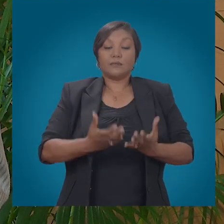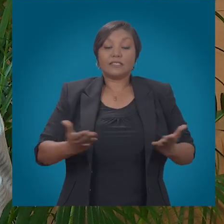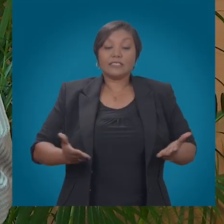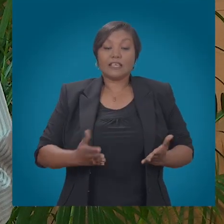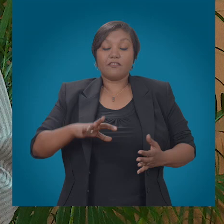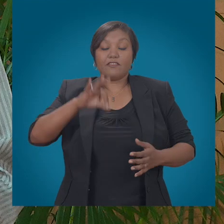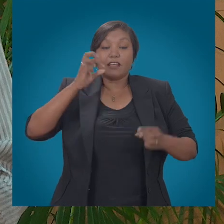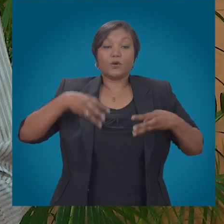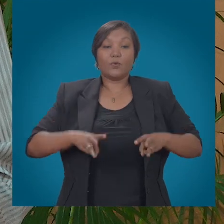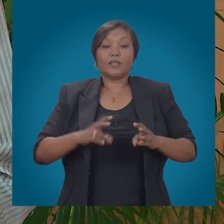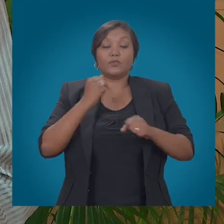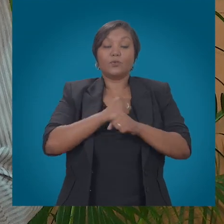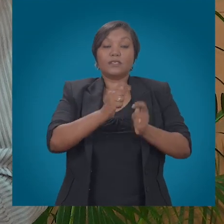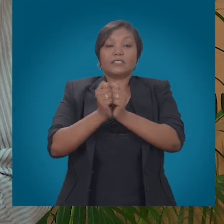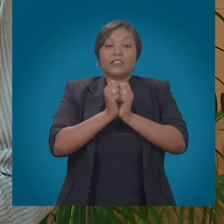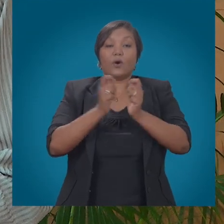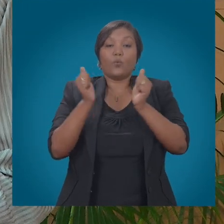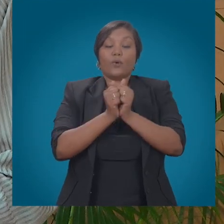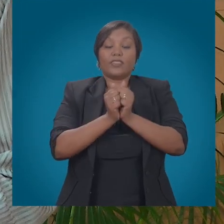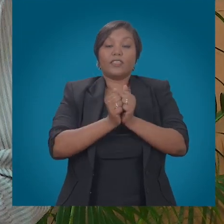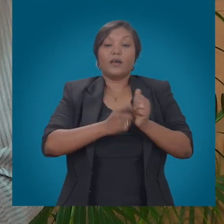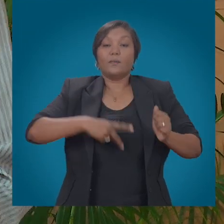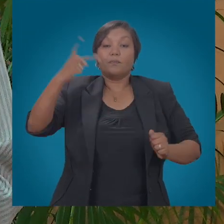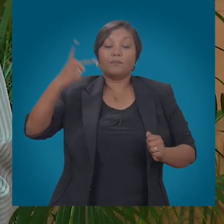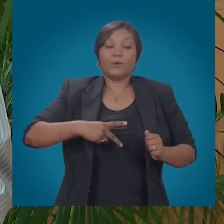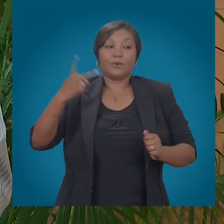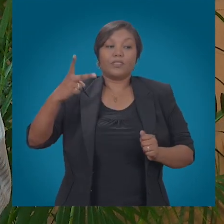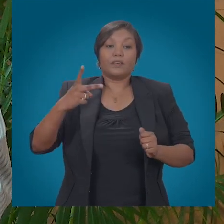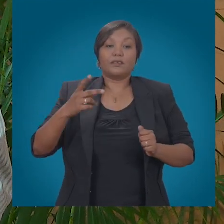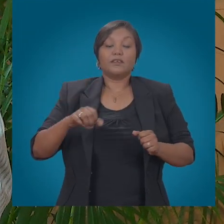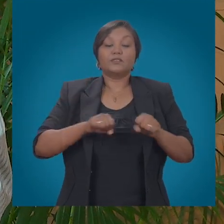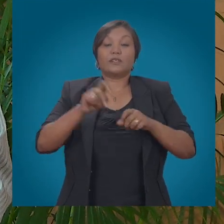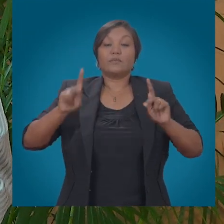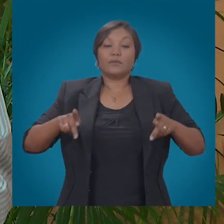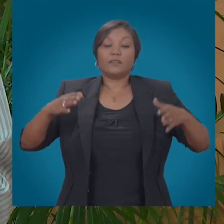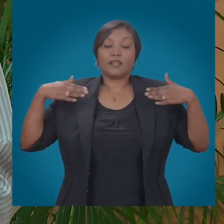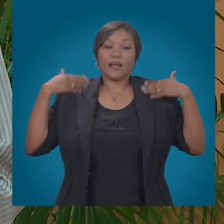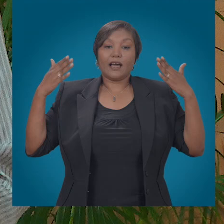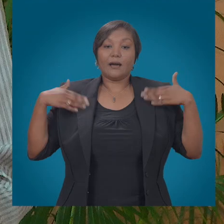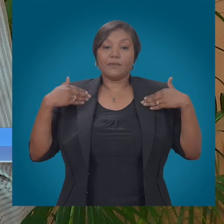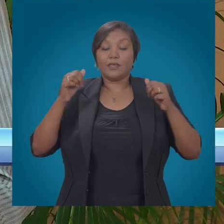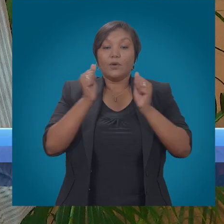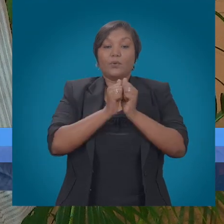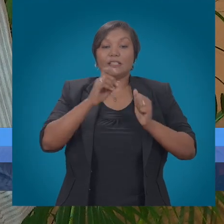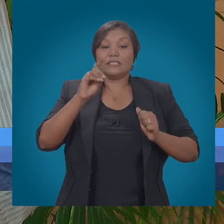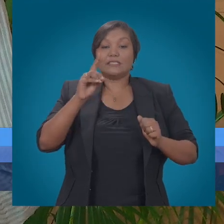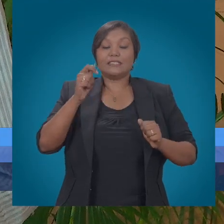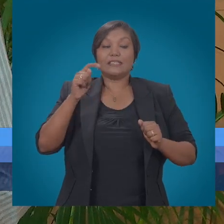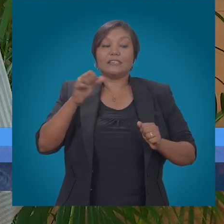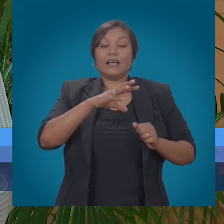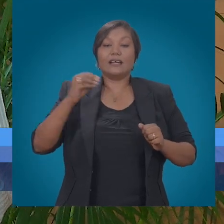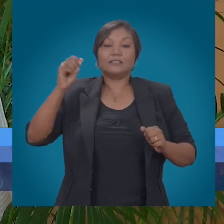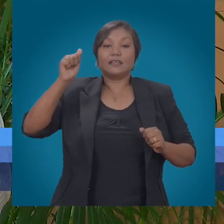and have a network capable of meeting the ever-growing customer demands for data services and